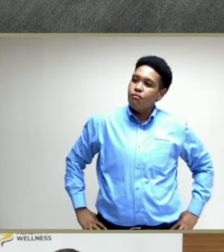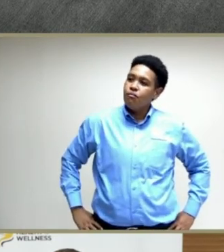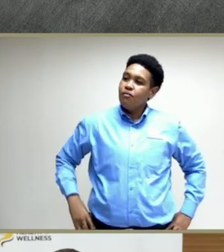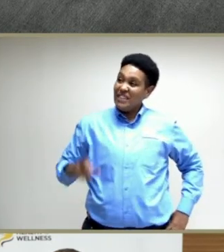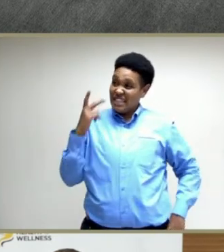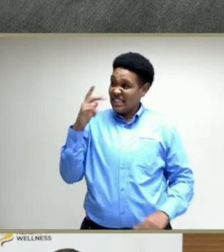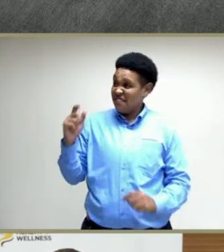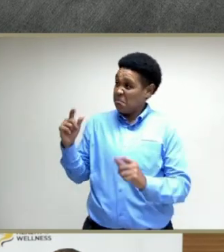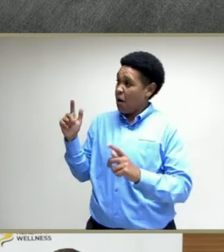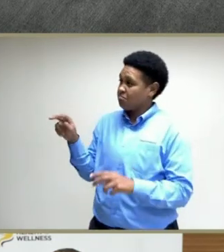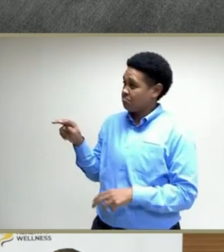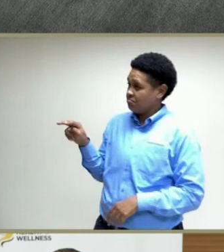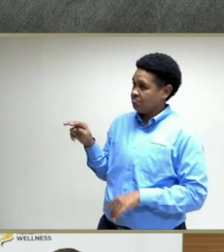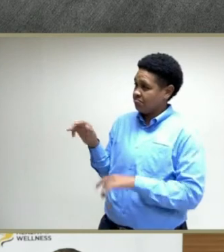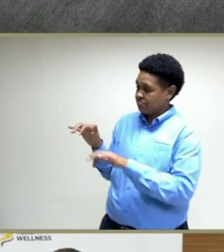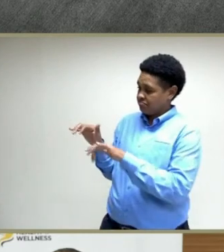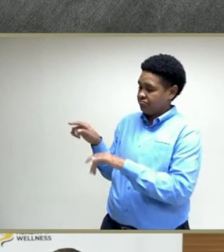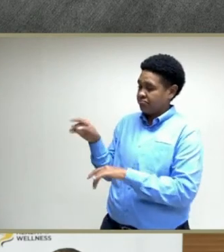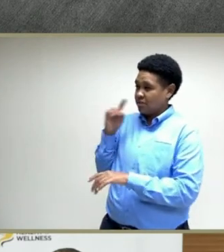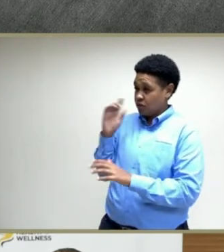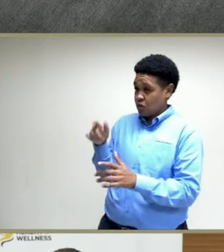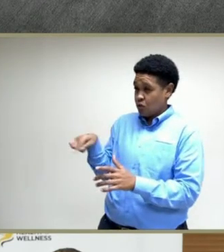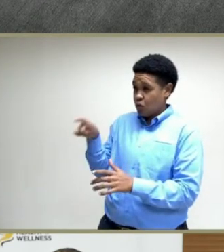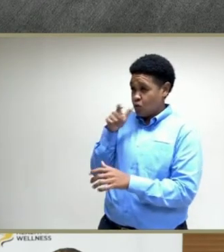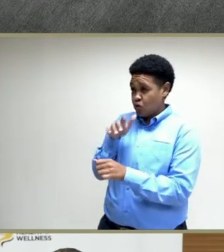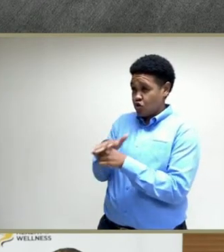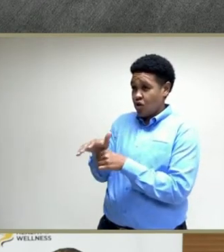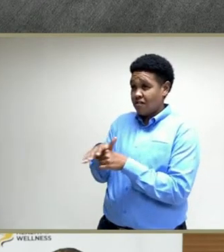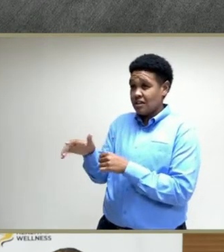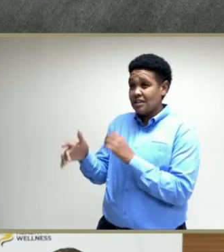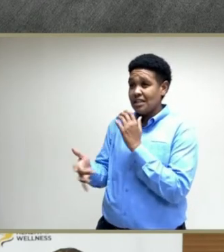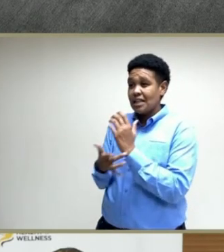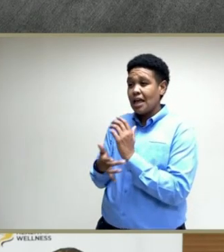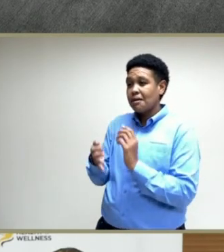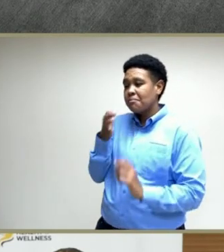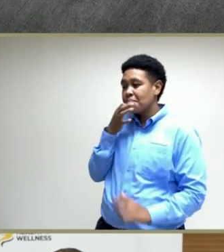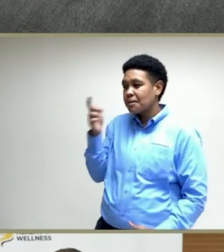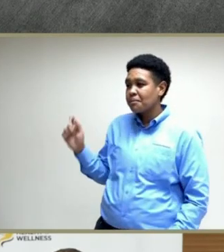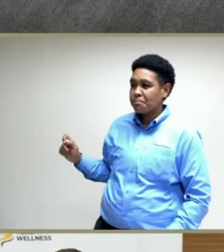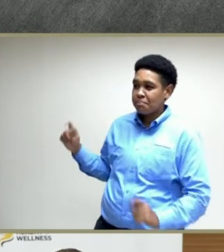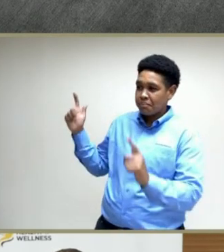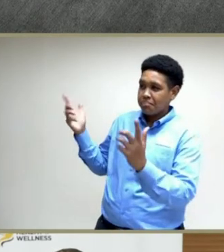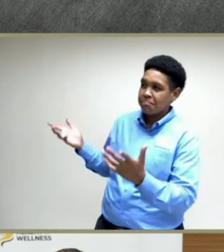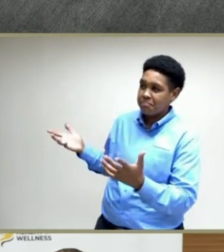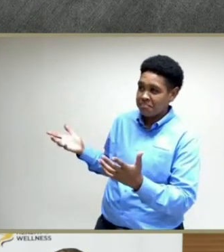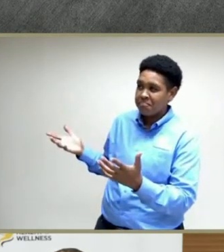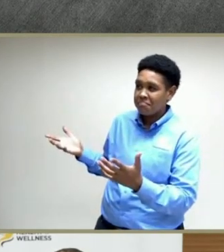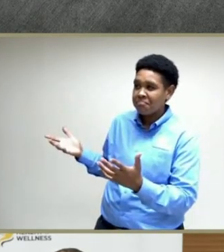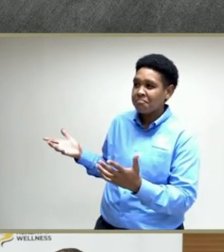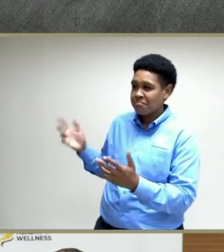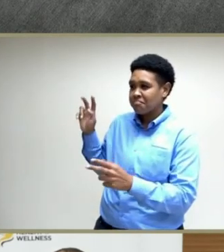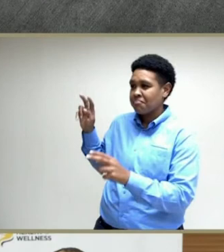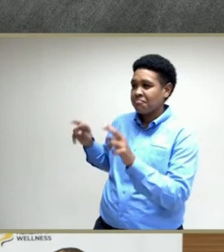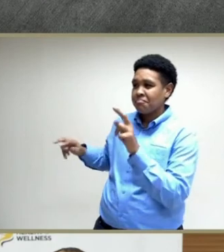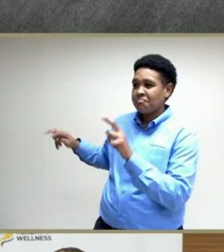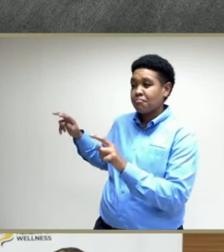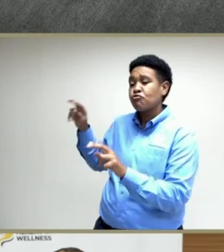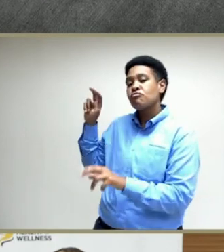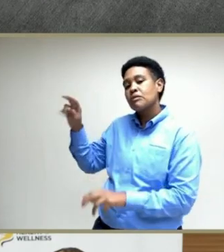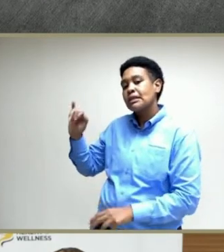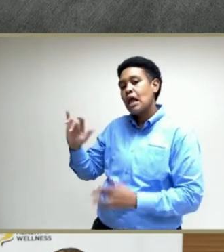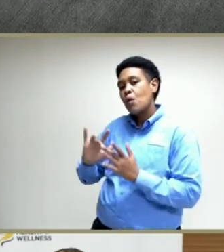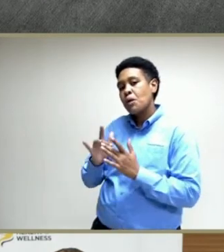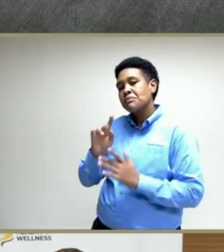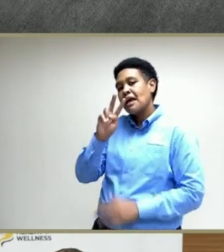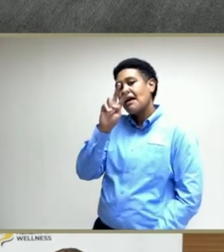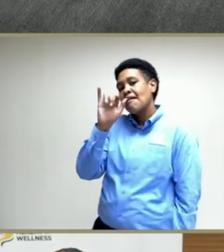And so we encourage those who are sufficiently techno-savvy, there you go, to visit that site,